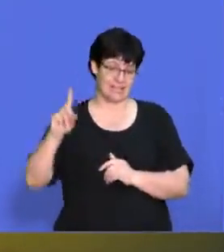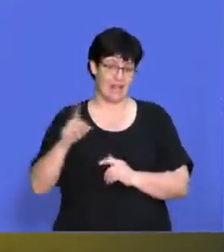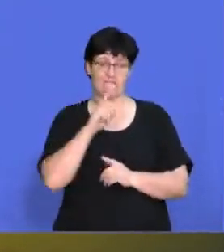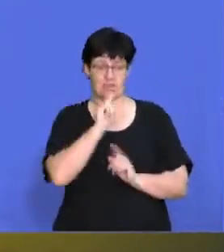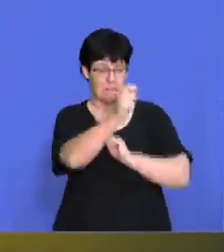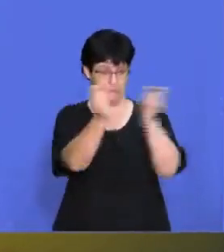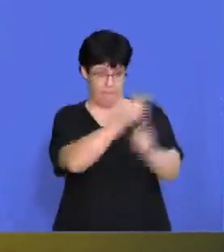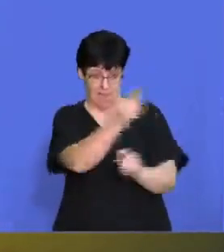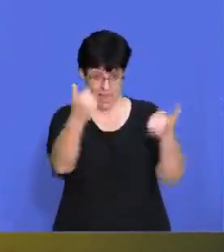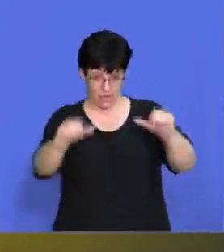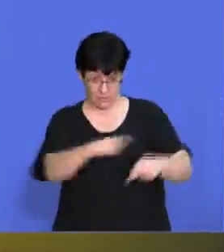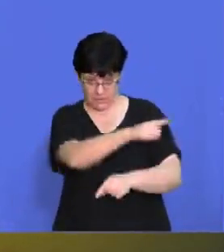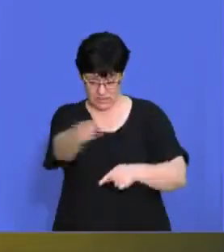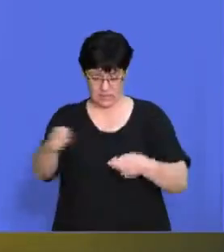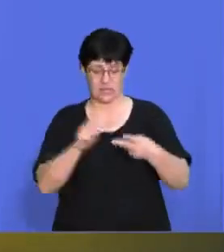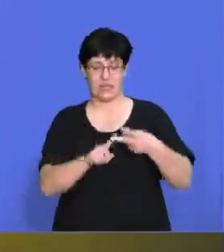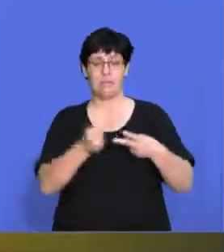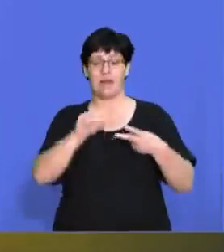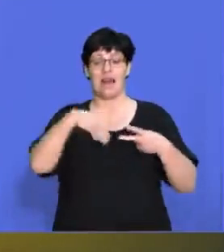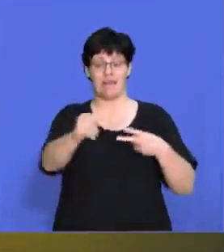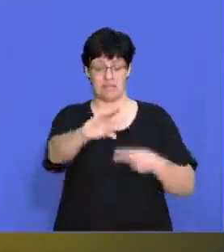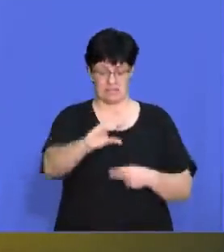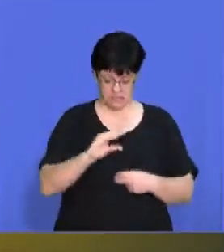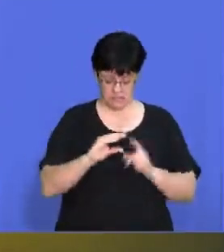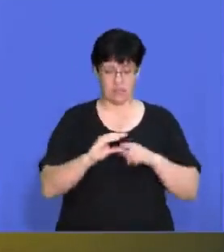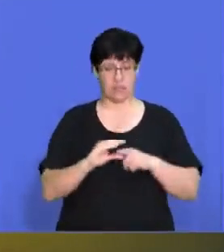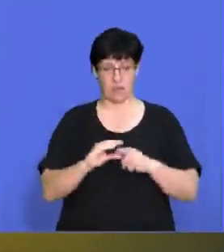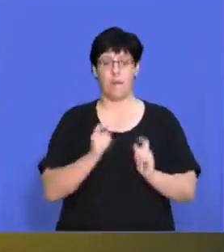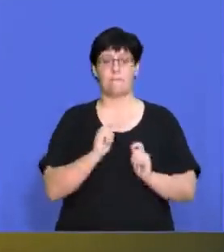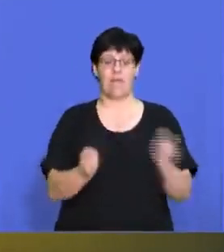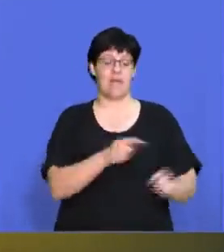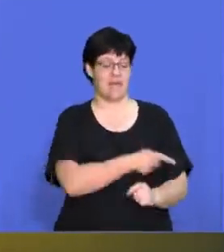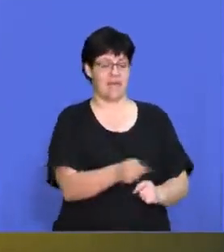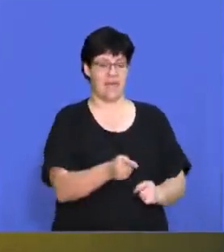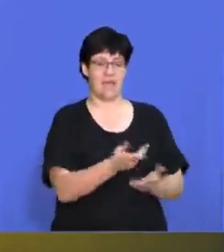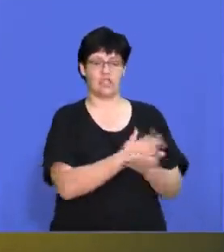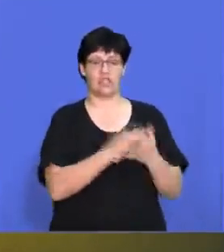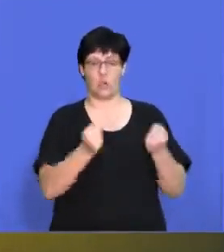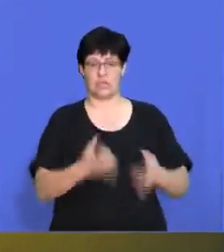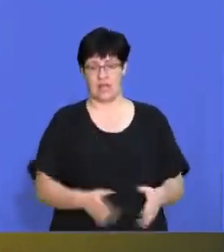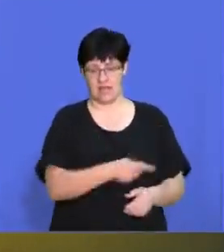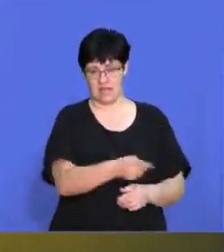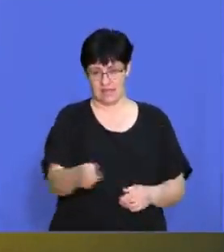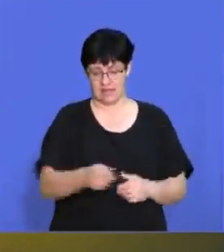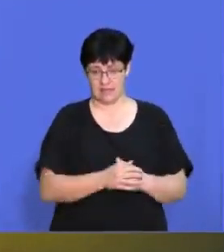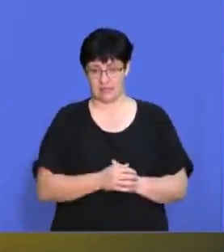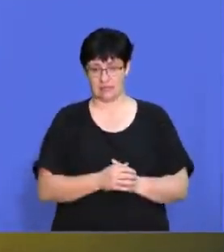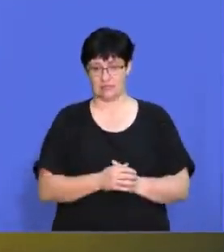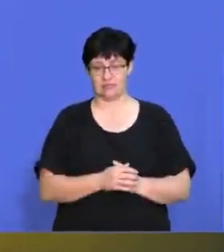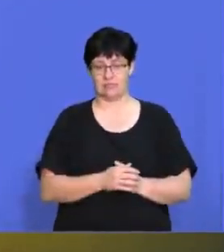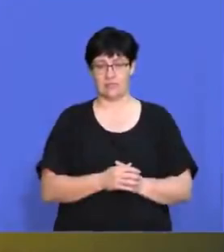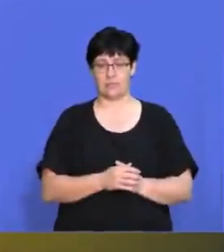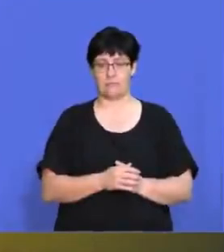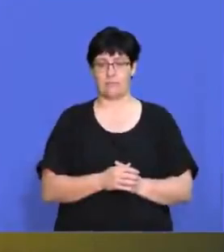creditors and if there's any money left, they'll then pay out their respective shareholders.